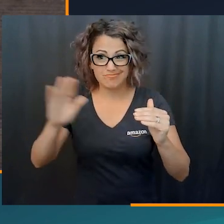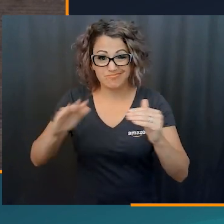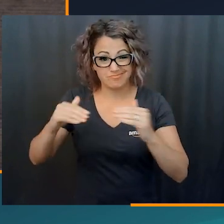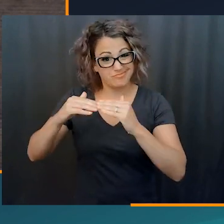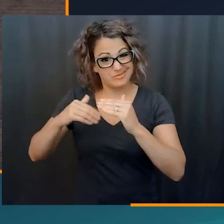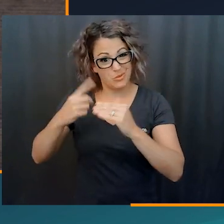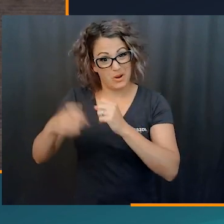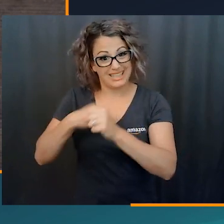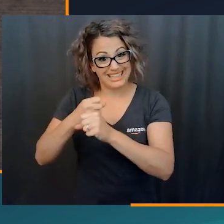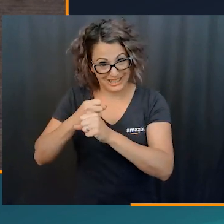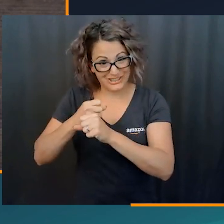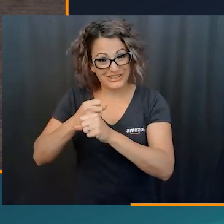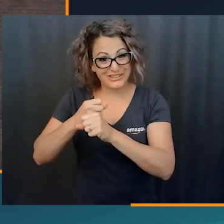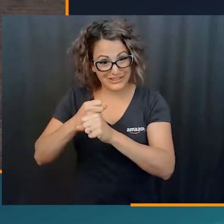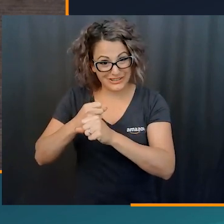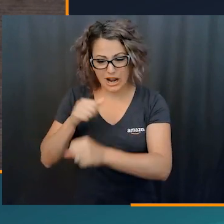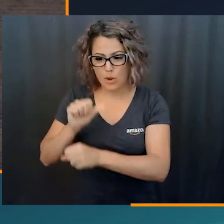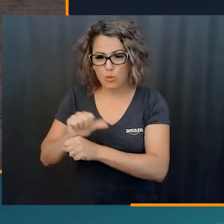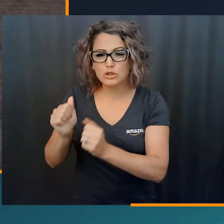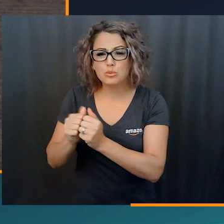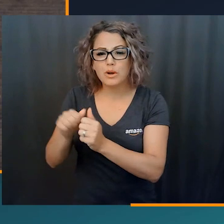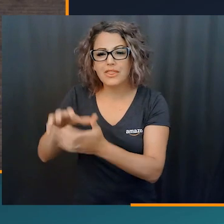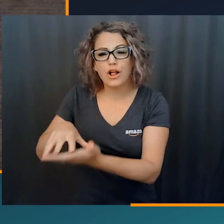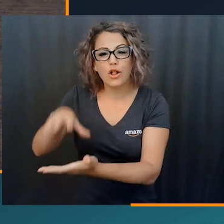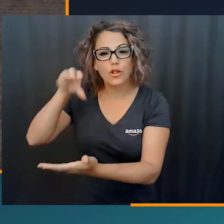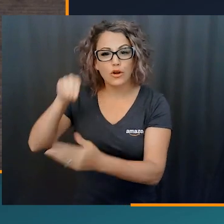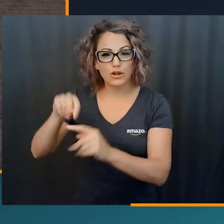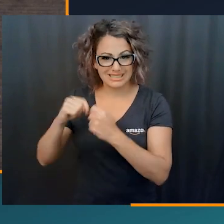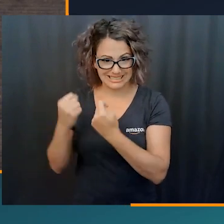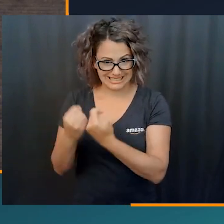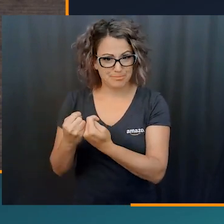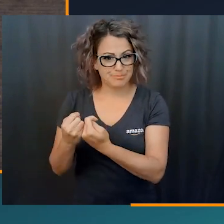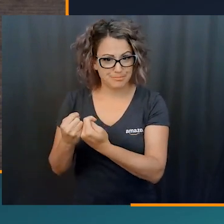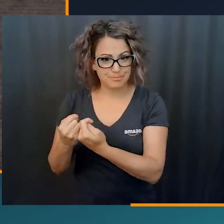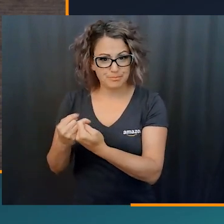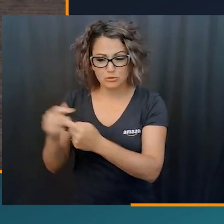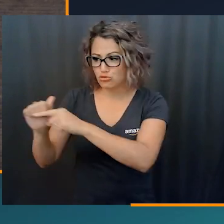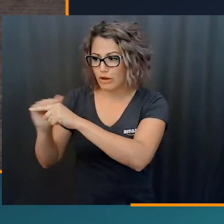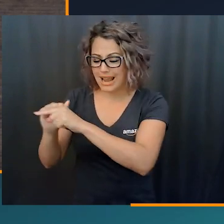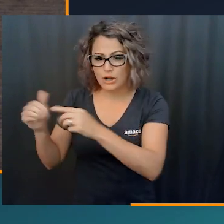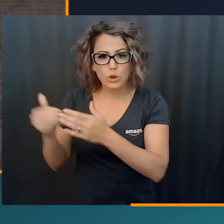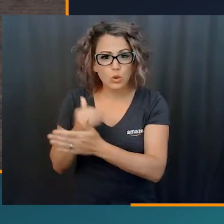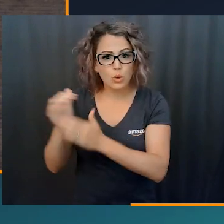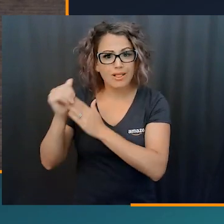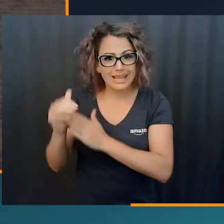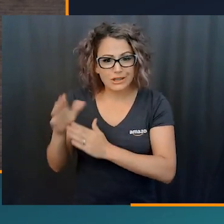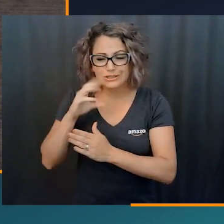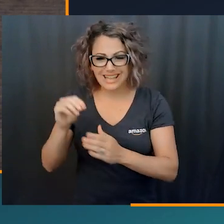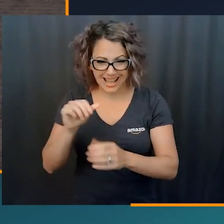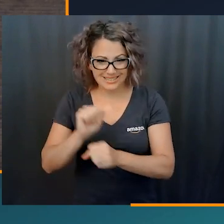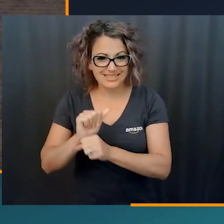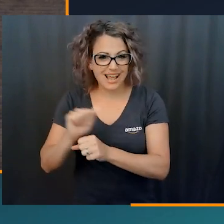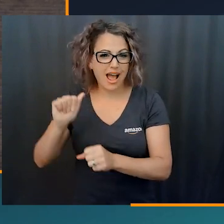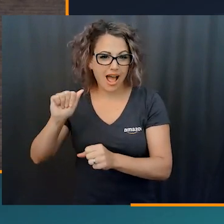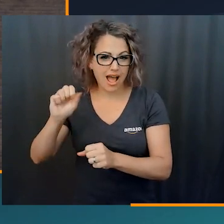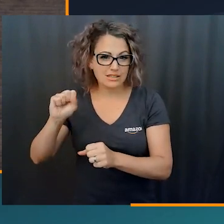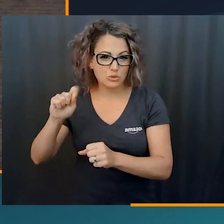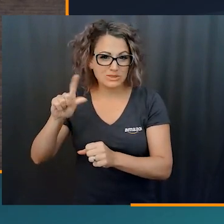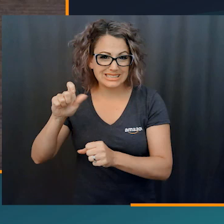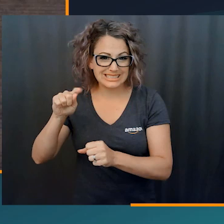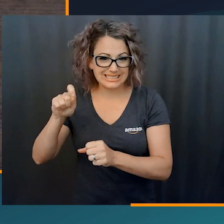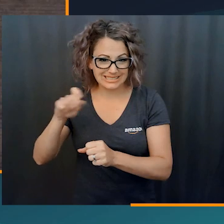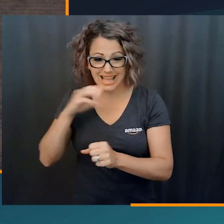operations just under my one-year anniversary. I've worked with a learning team to train new leaders and new associates.